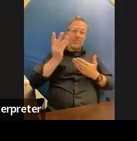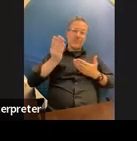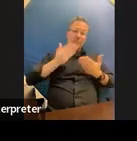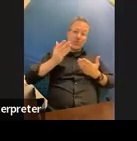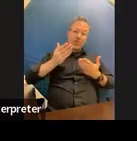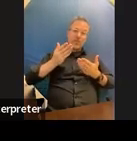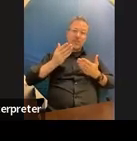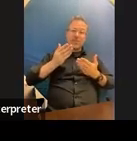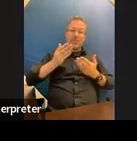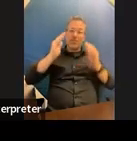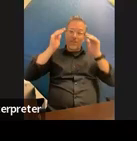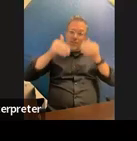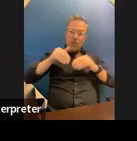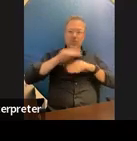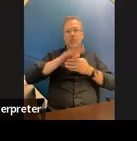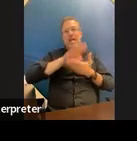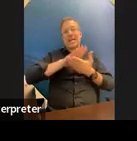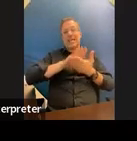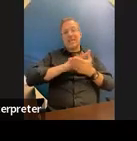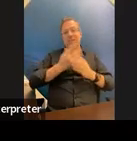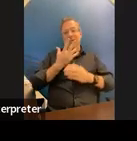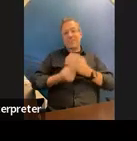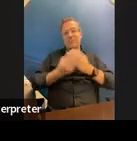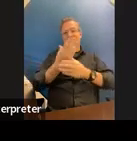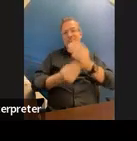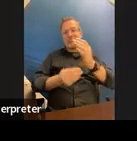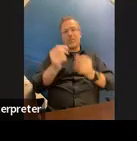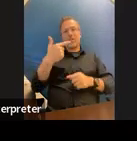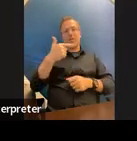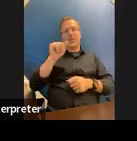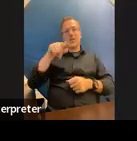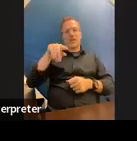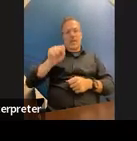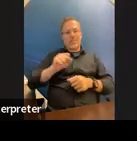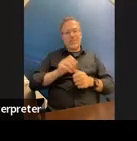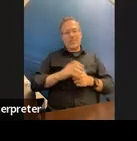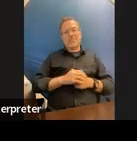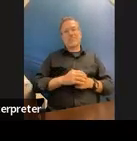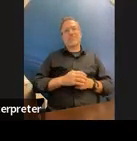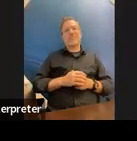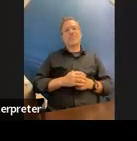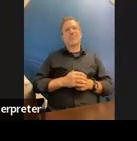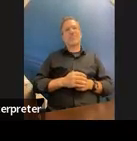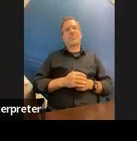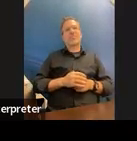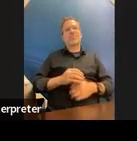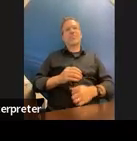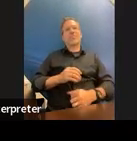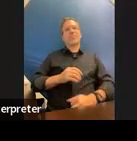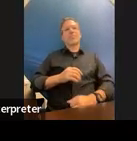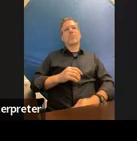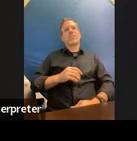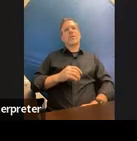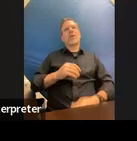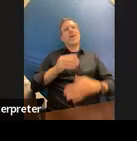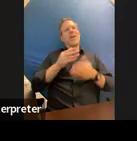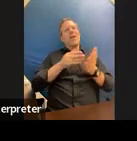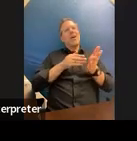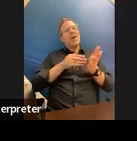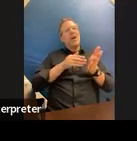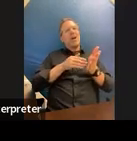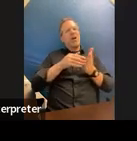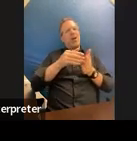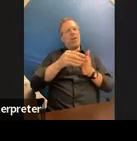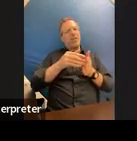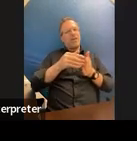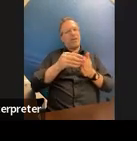address academic gaps right because that's what this is um we do see often mostly